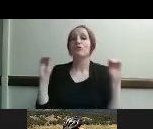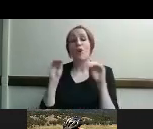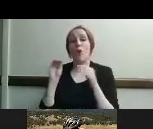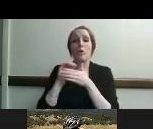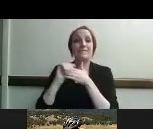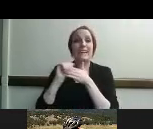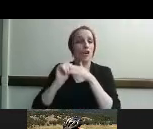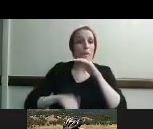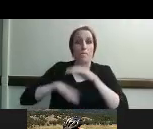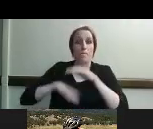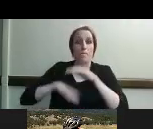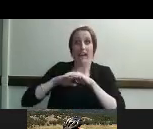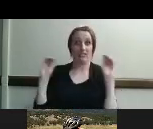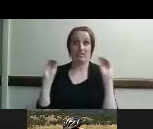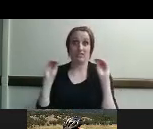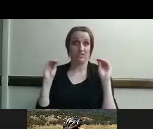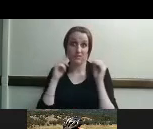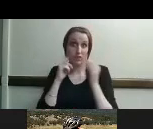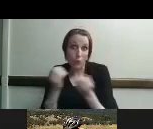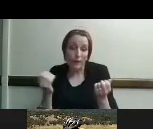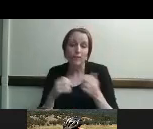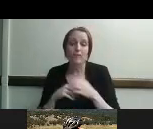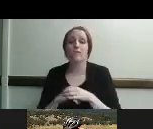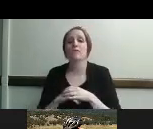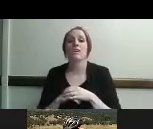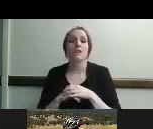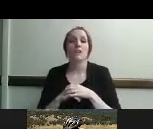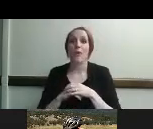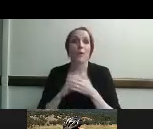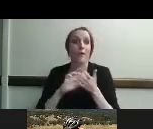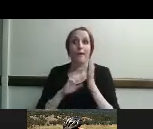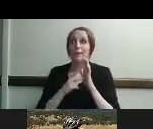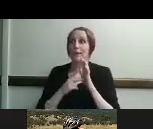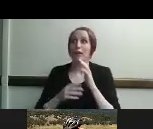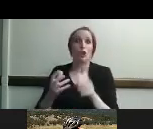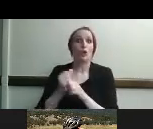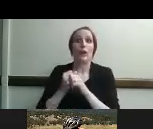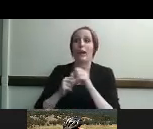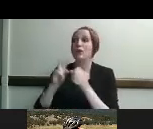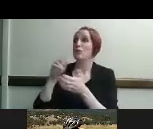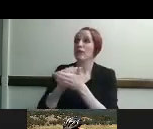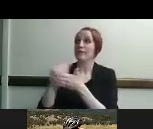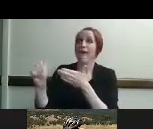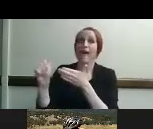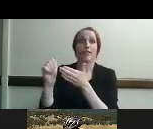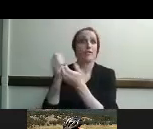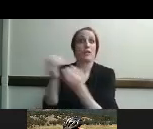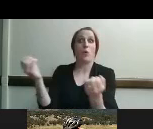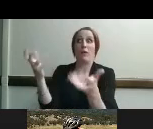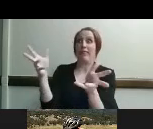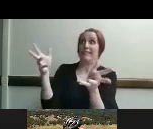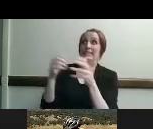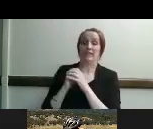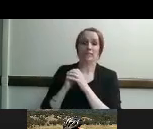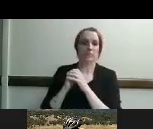words it's not two thousand dollars worth of equipment for communication but it is what it's determined the